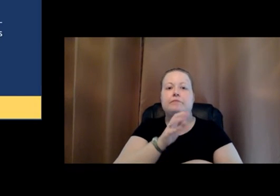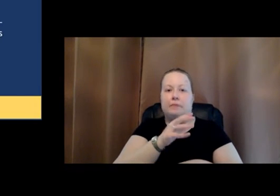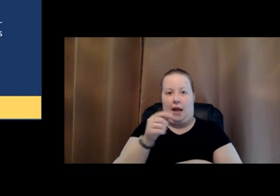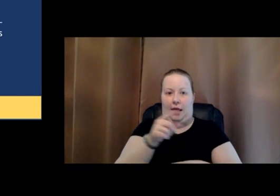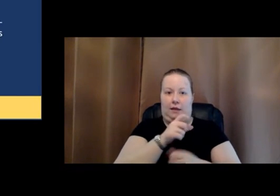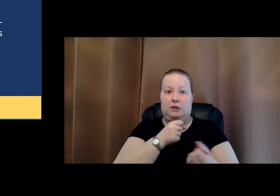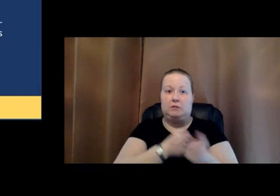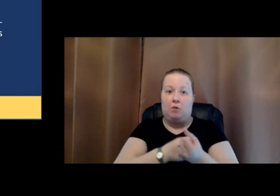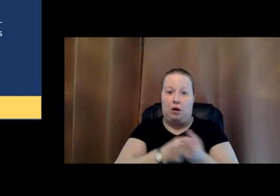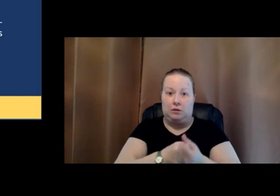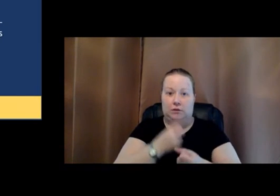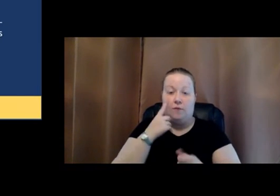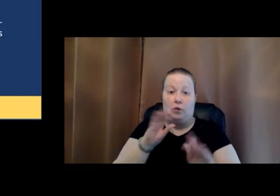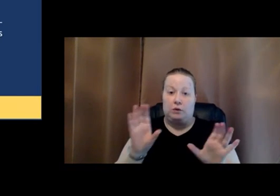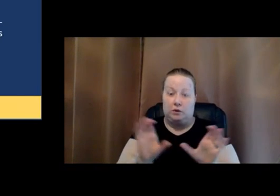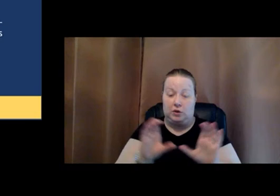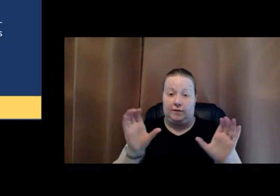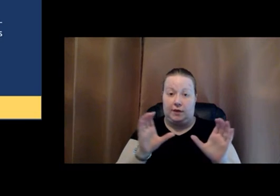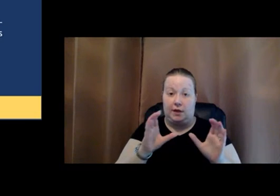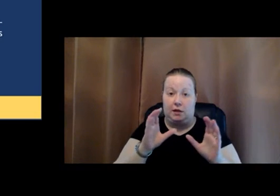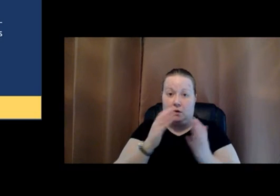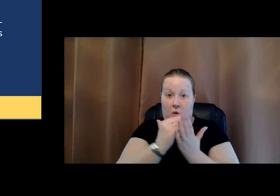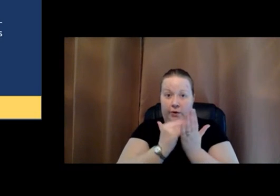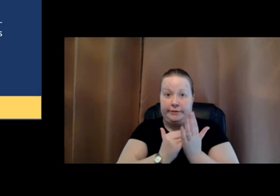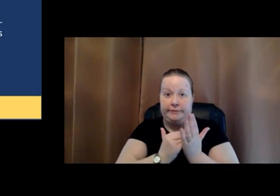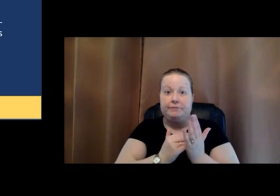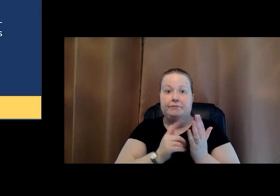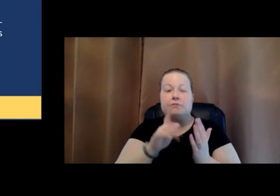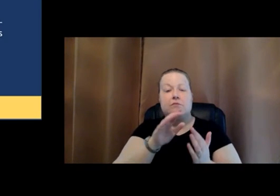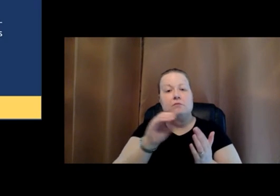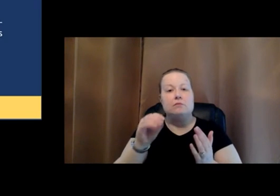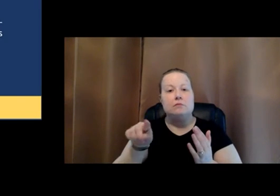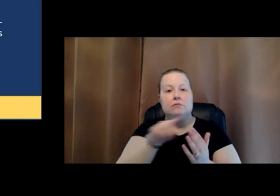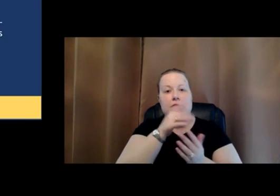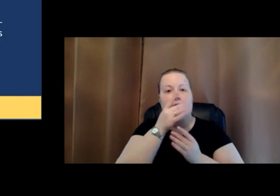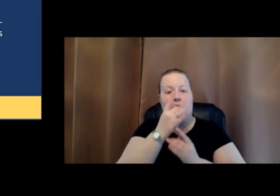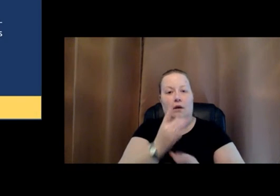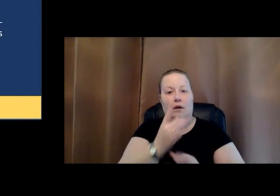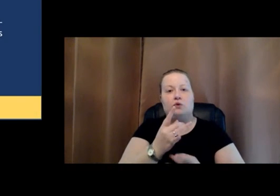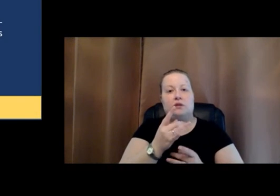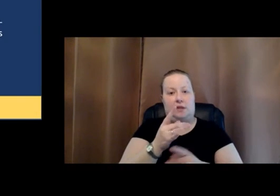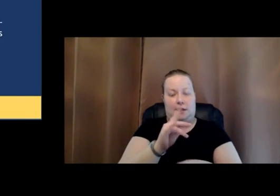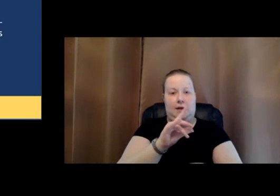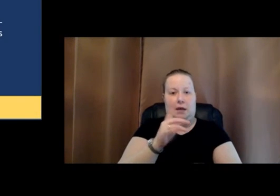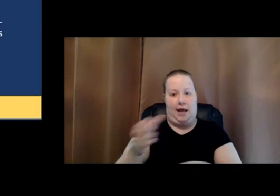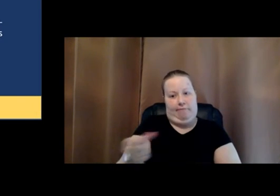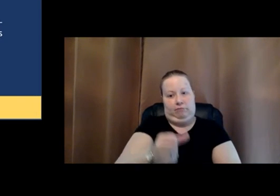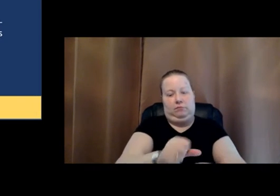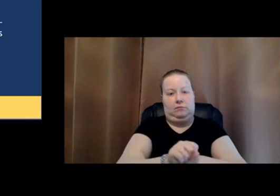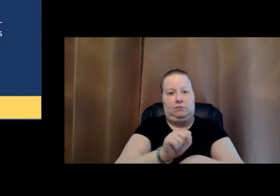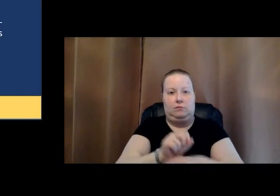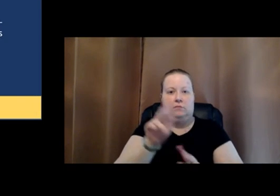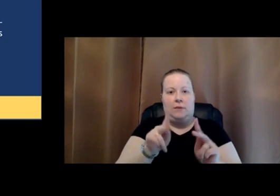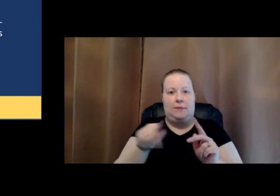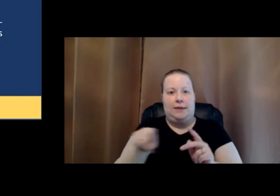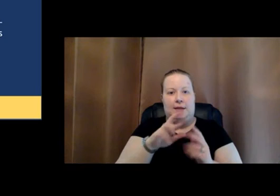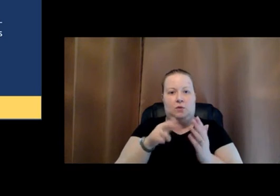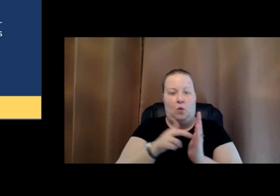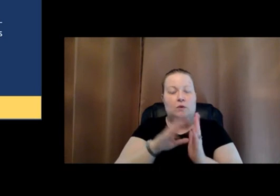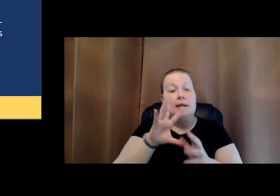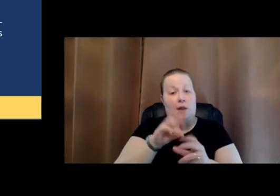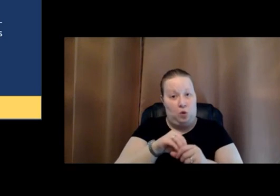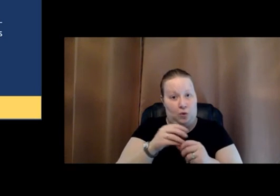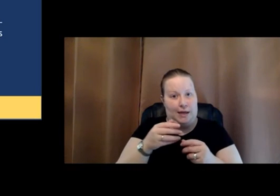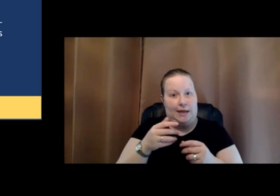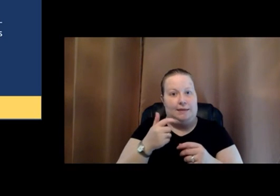certificate courses are companies who are interested in employing in employing people in these roles, including entry level